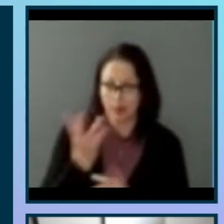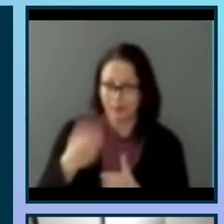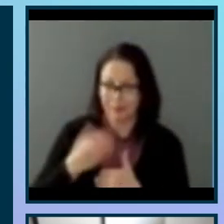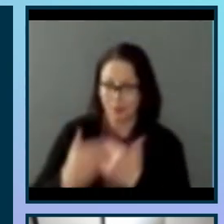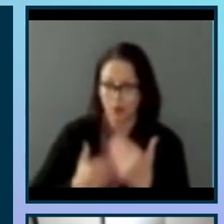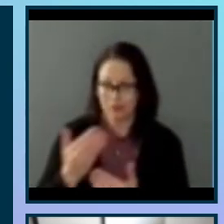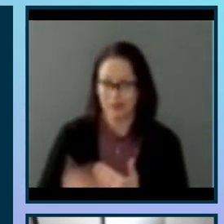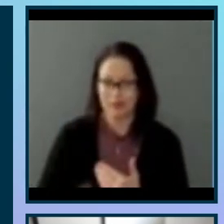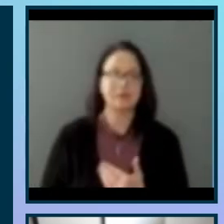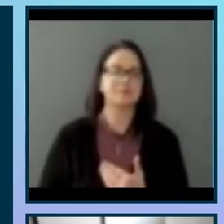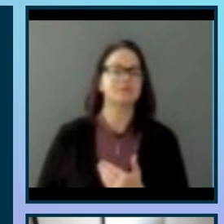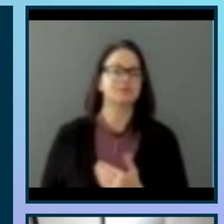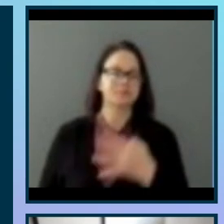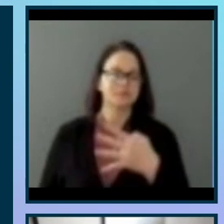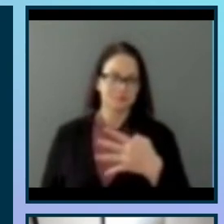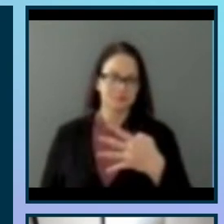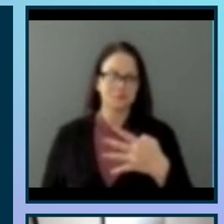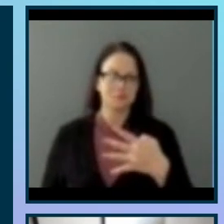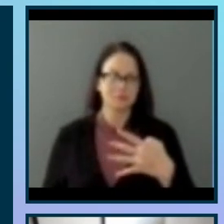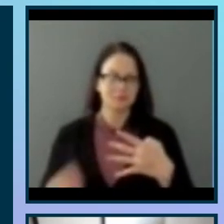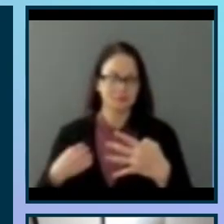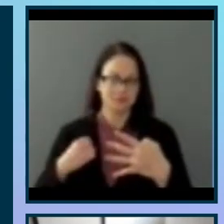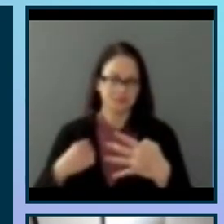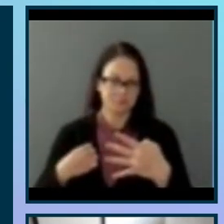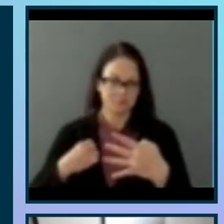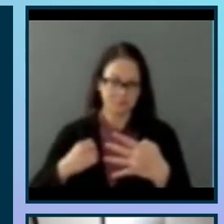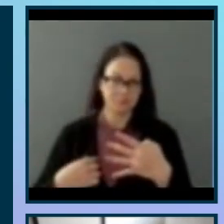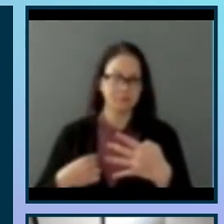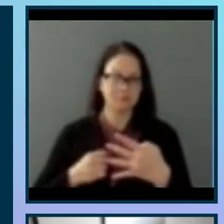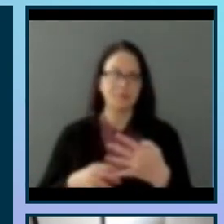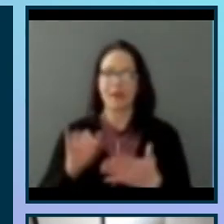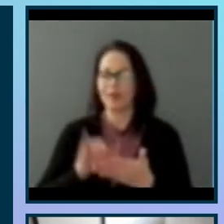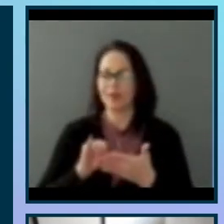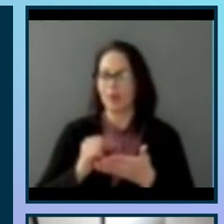And working with the National Association of Accessible Media was extremely helpful.